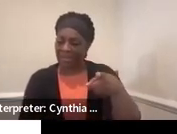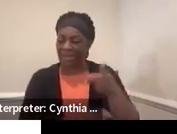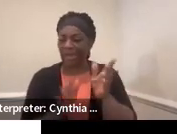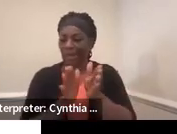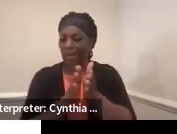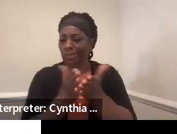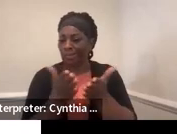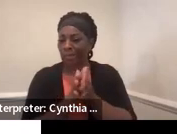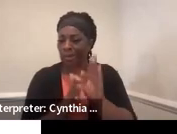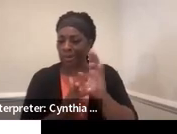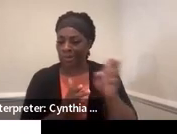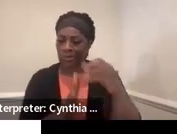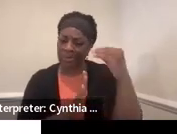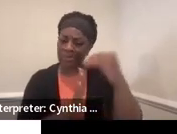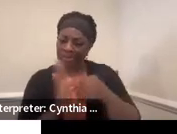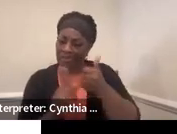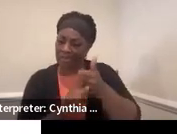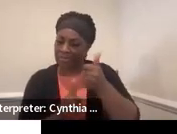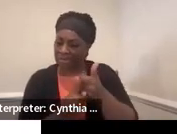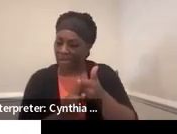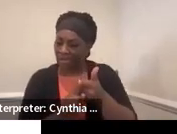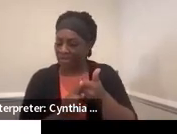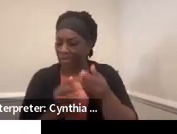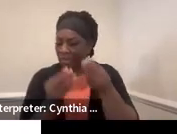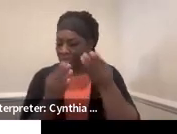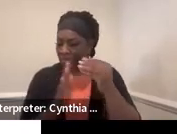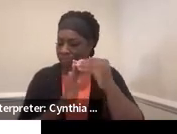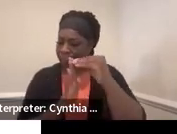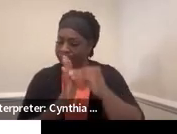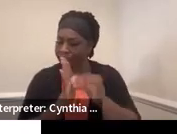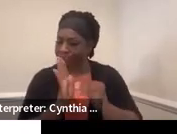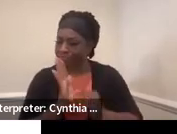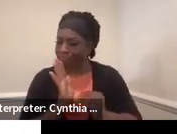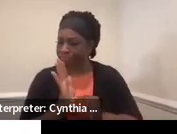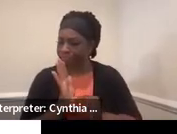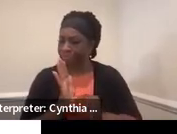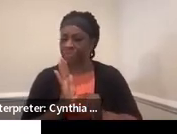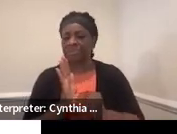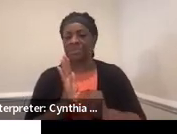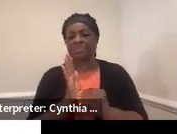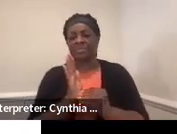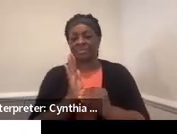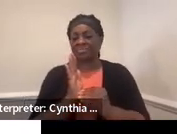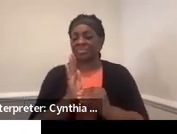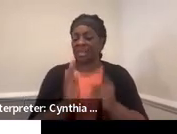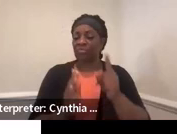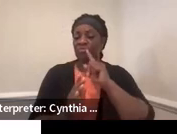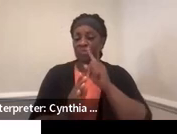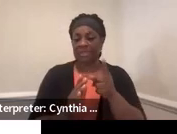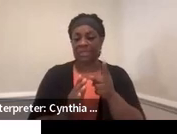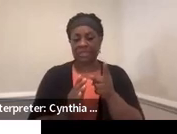that the kids can fill out with information. And it really